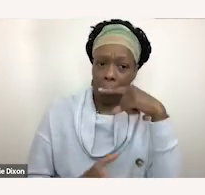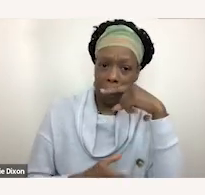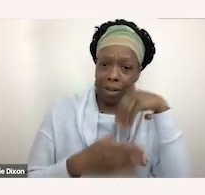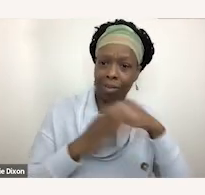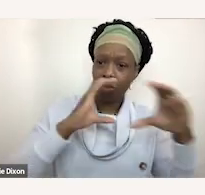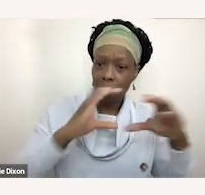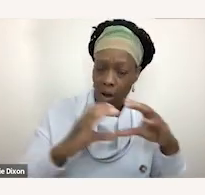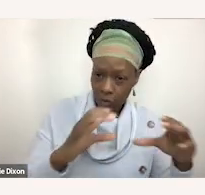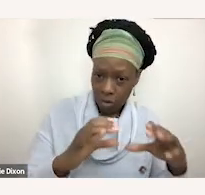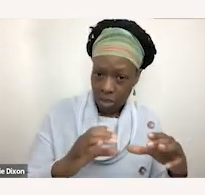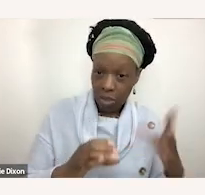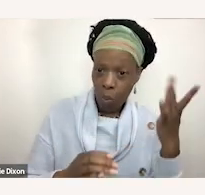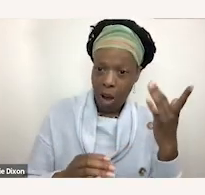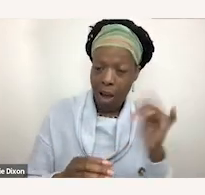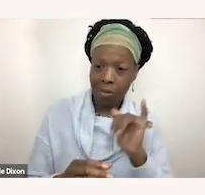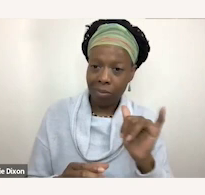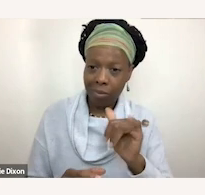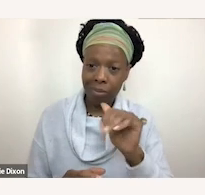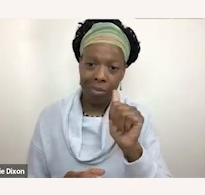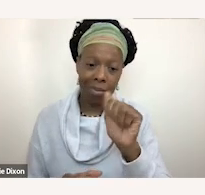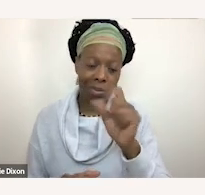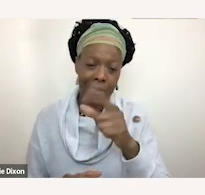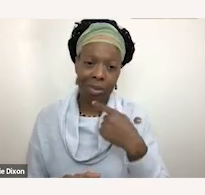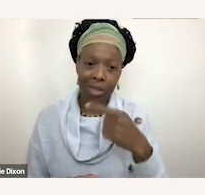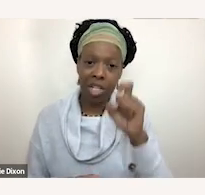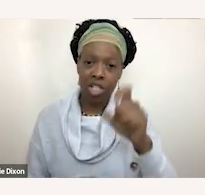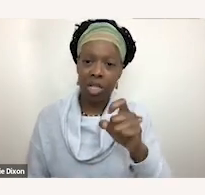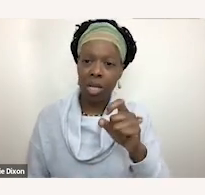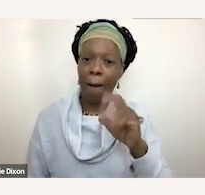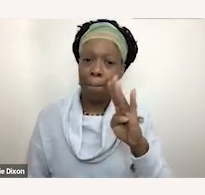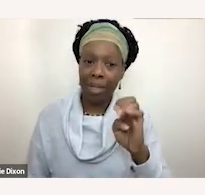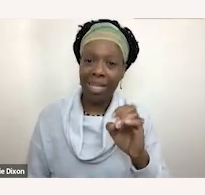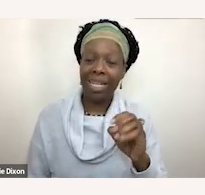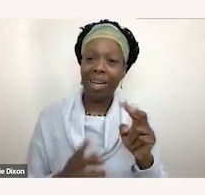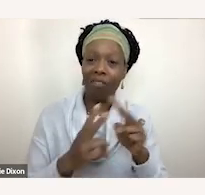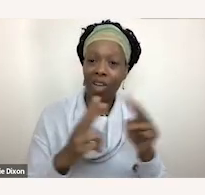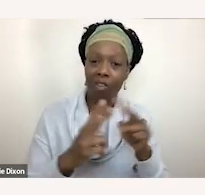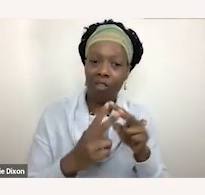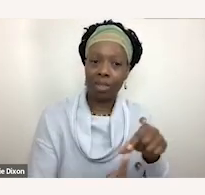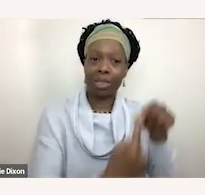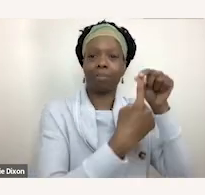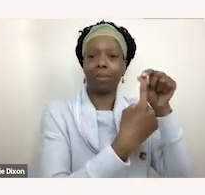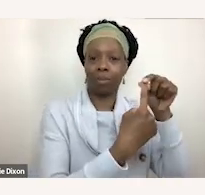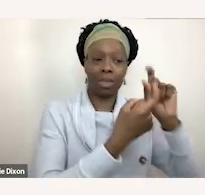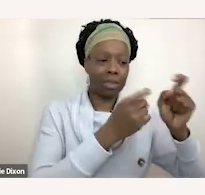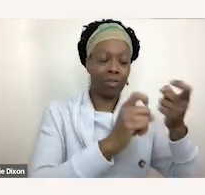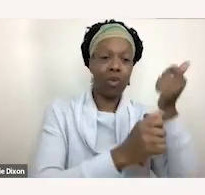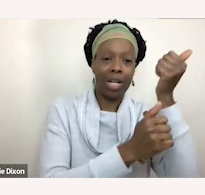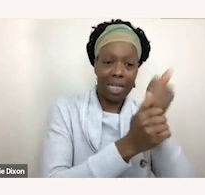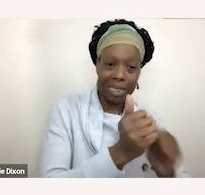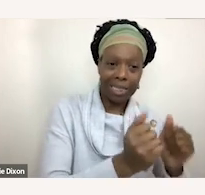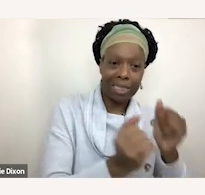is because as Ashley said these sort of IEPs really should be individualized and modified for each of your children